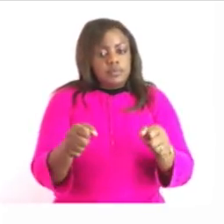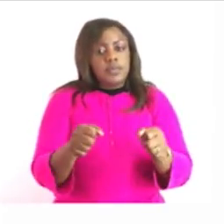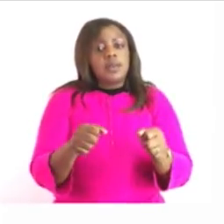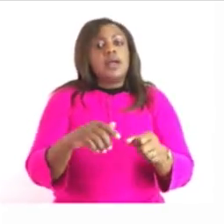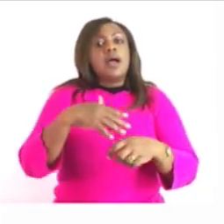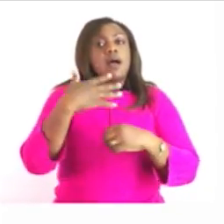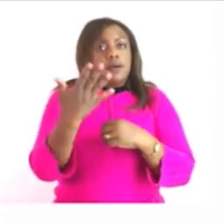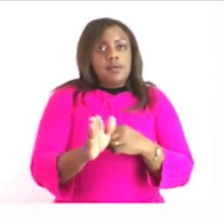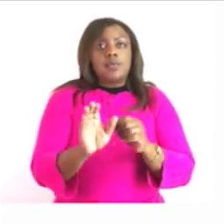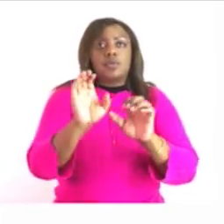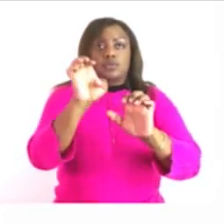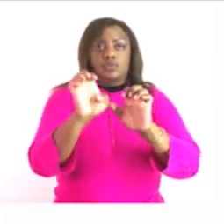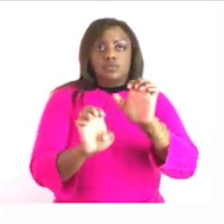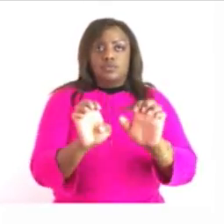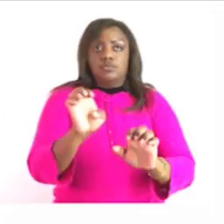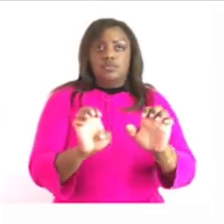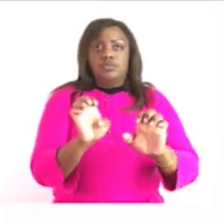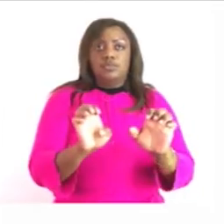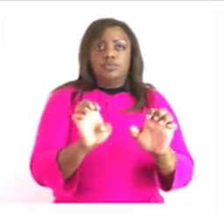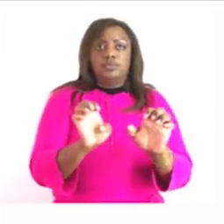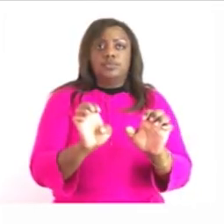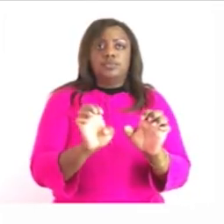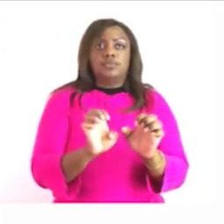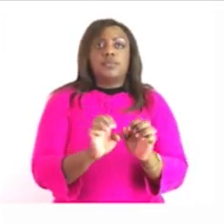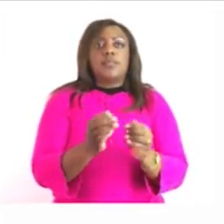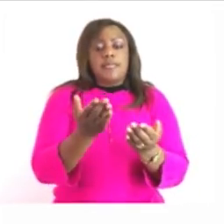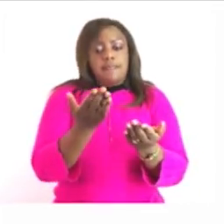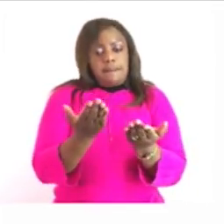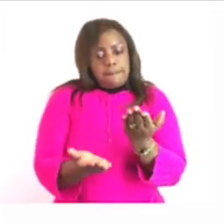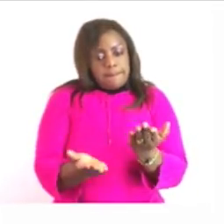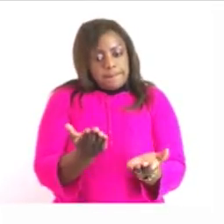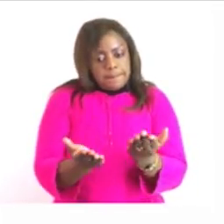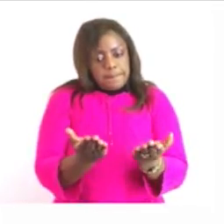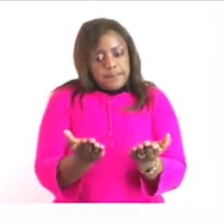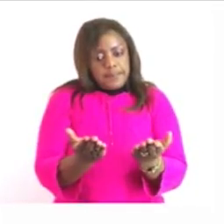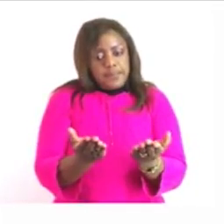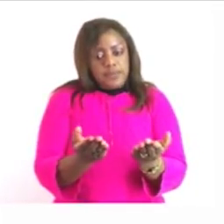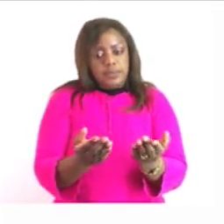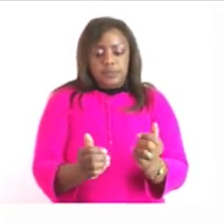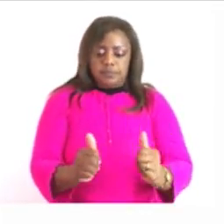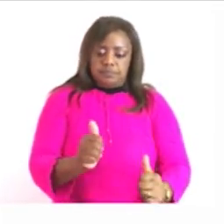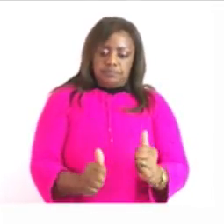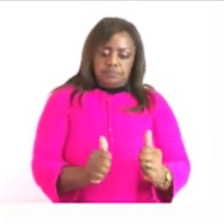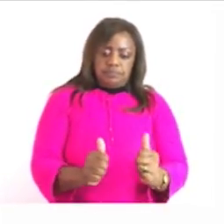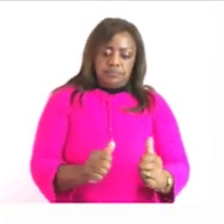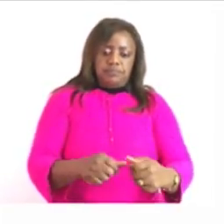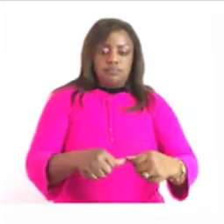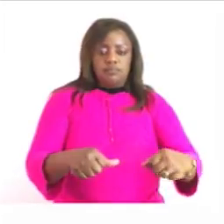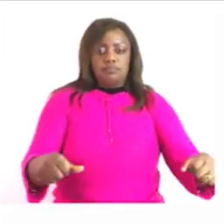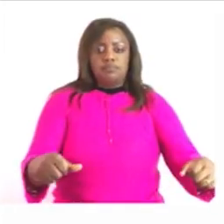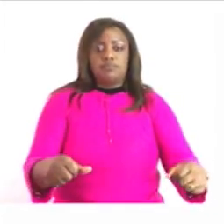and then you also have to compare your estimate to your actual answer